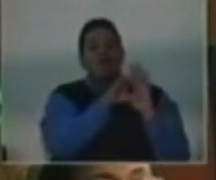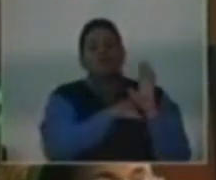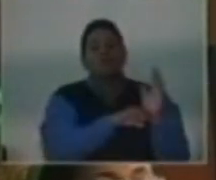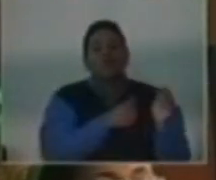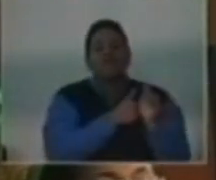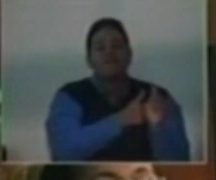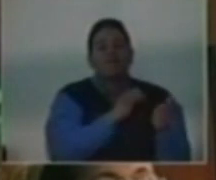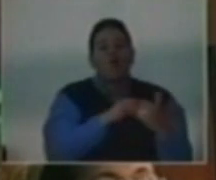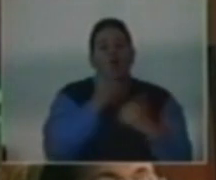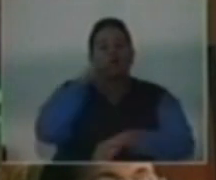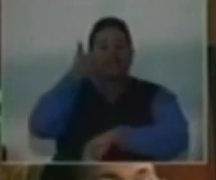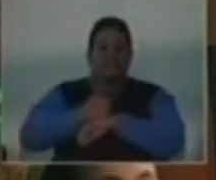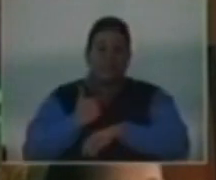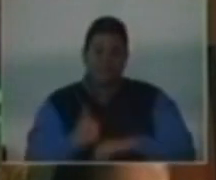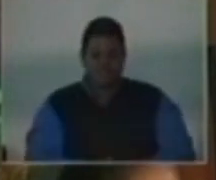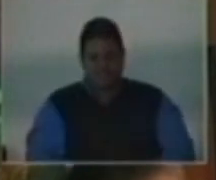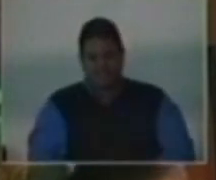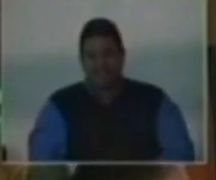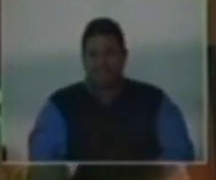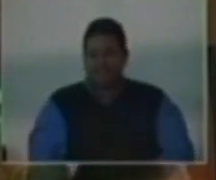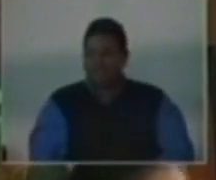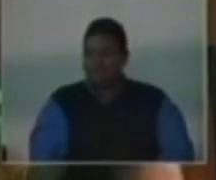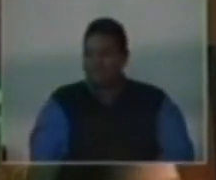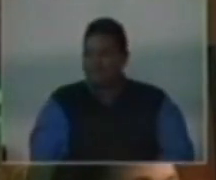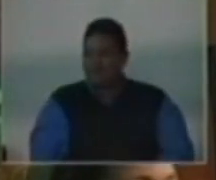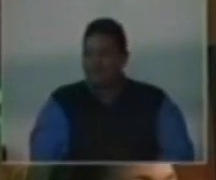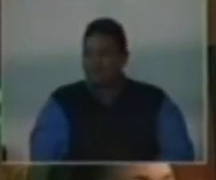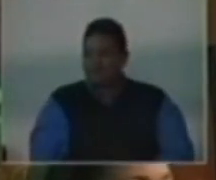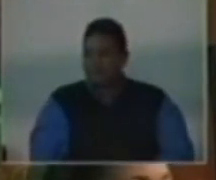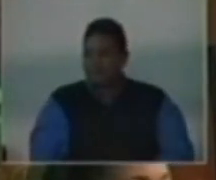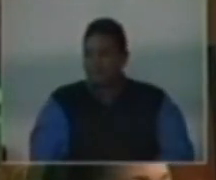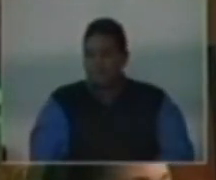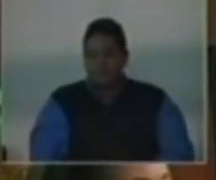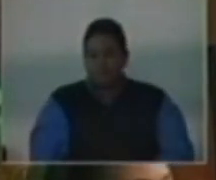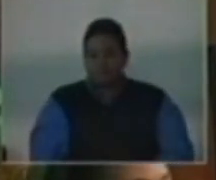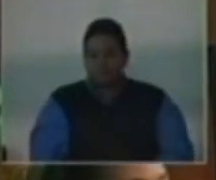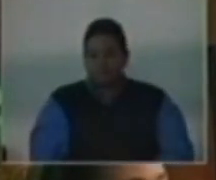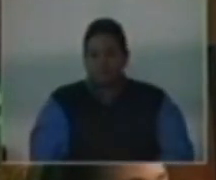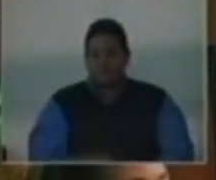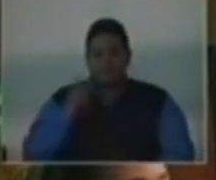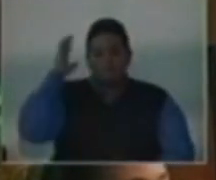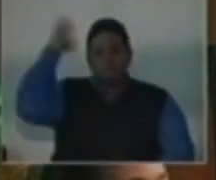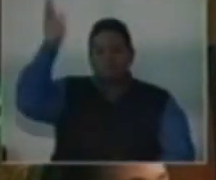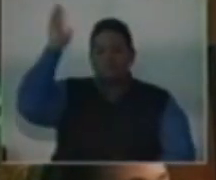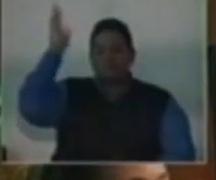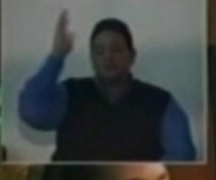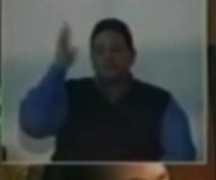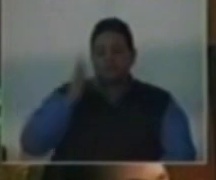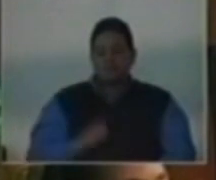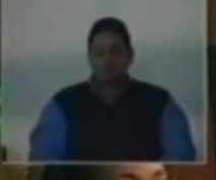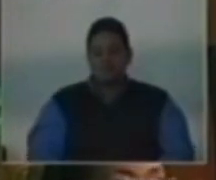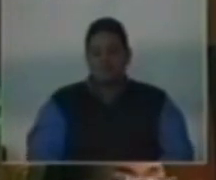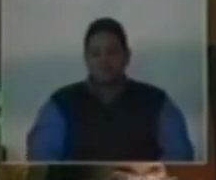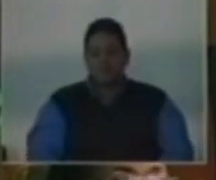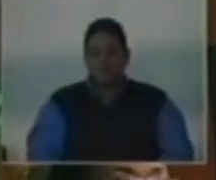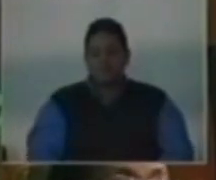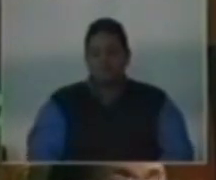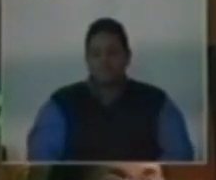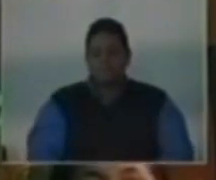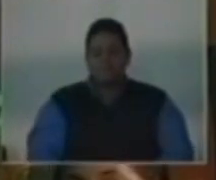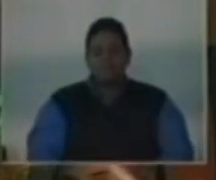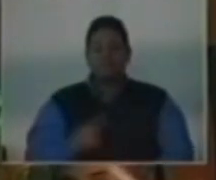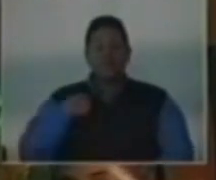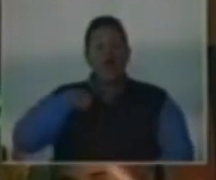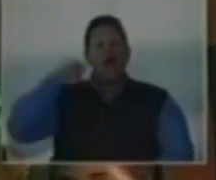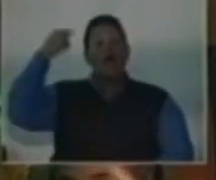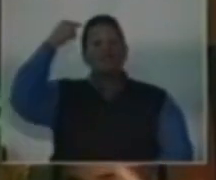how it was established. Mr. Speaker, Mr. Speaker, I think